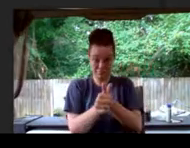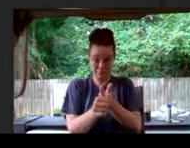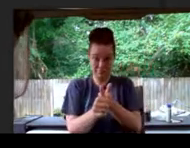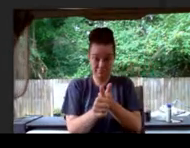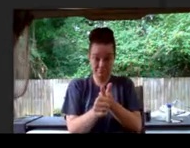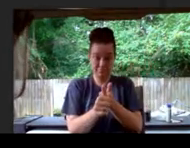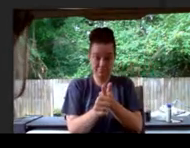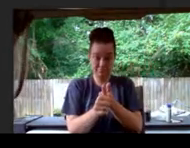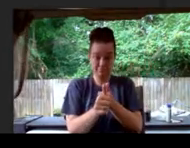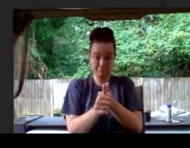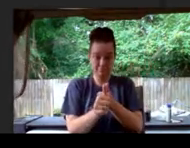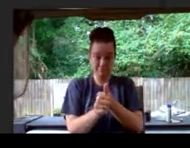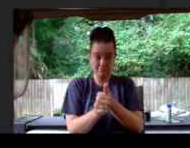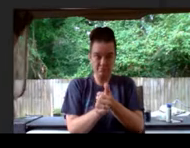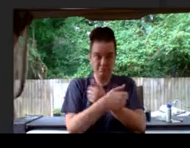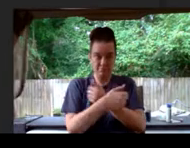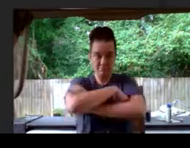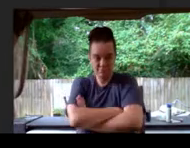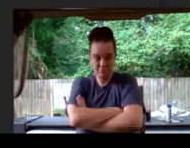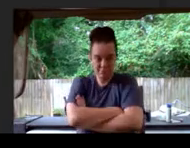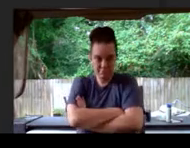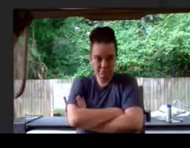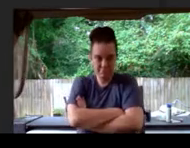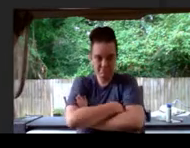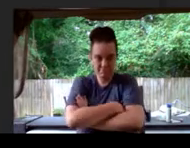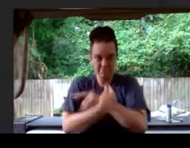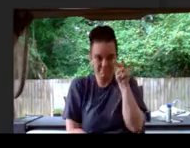impatiently eyeing the flan.